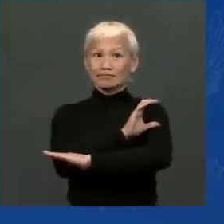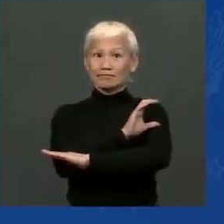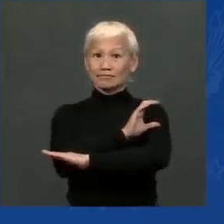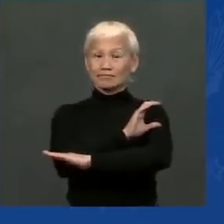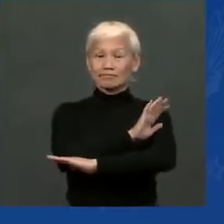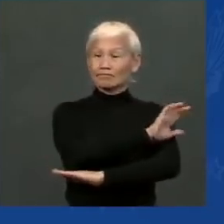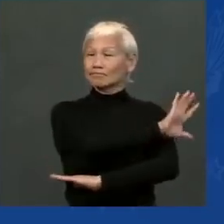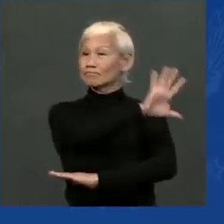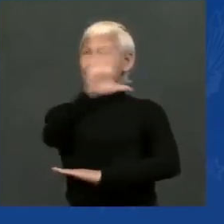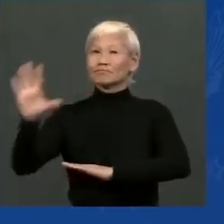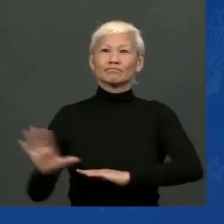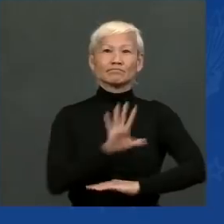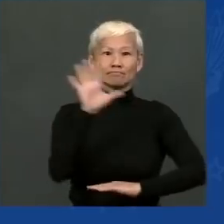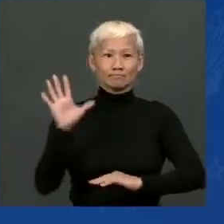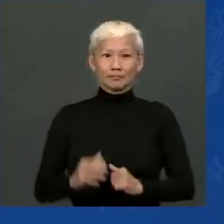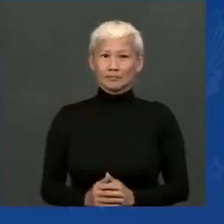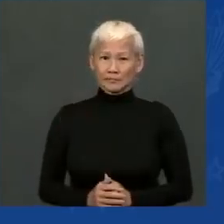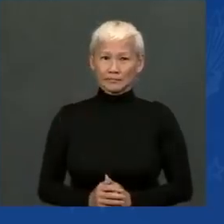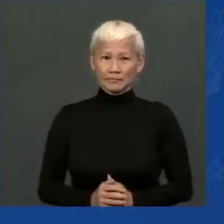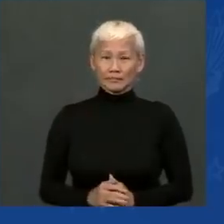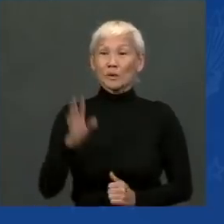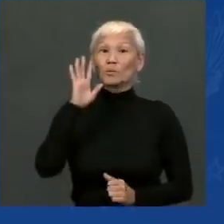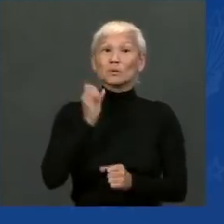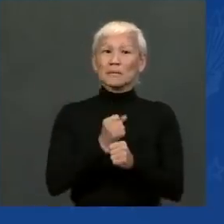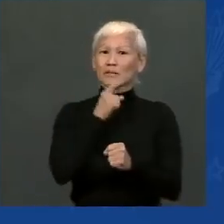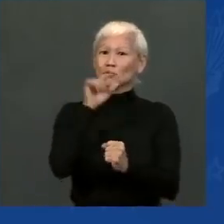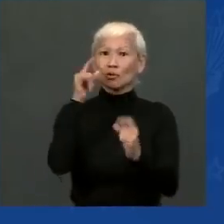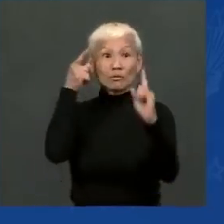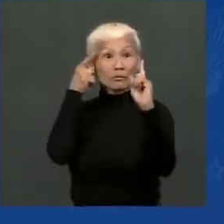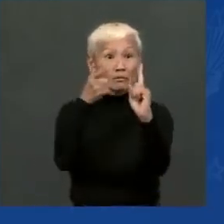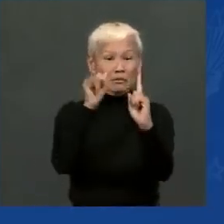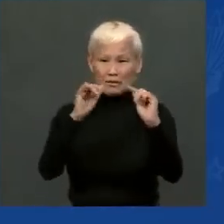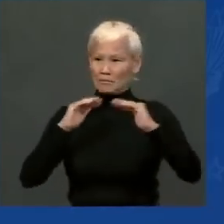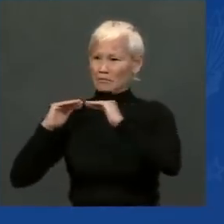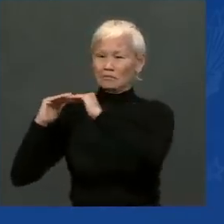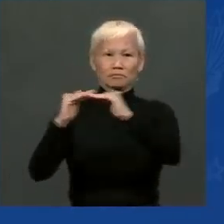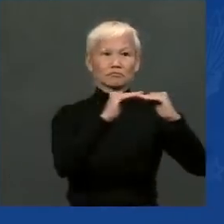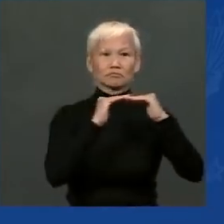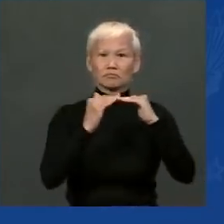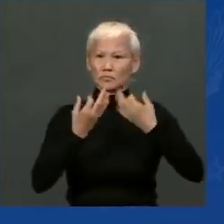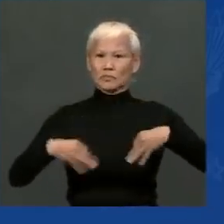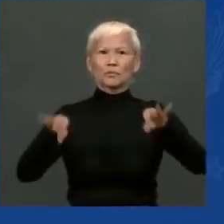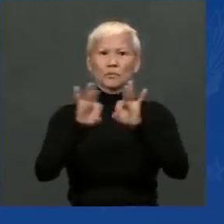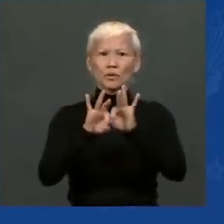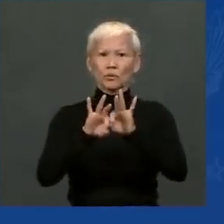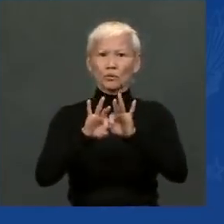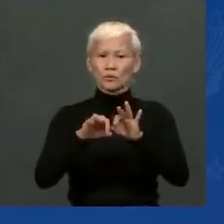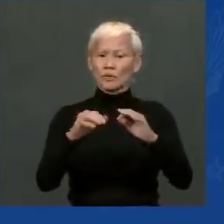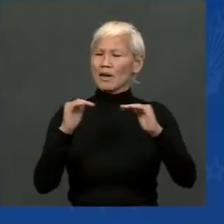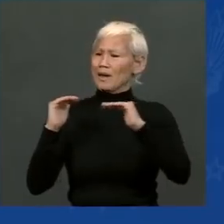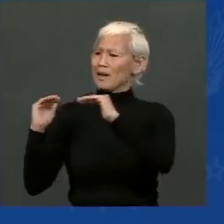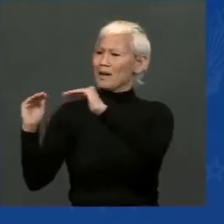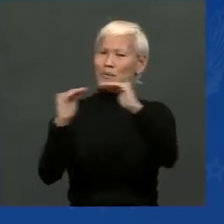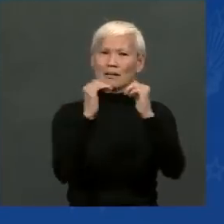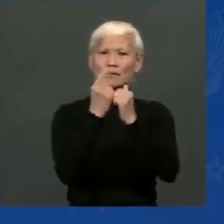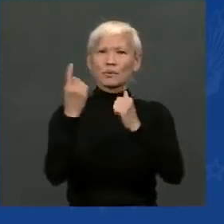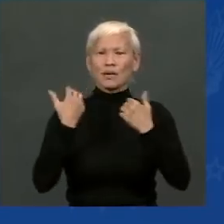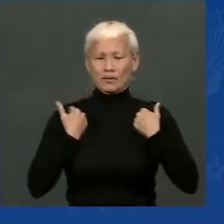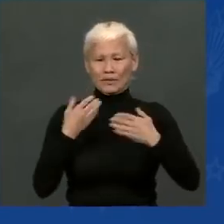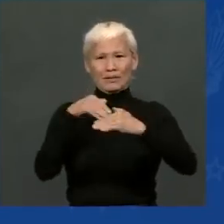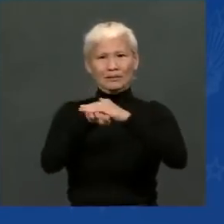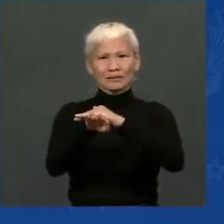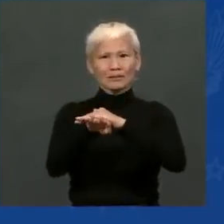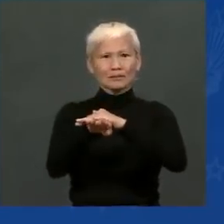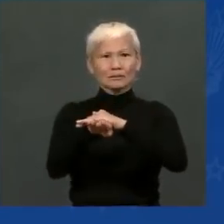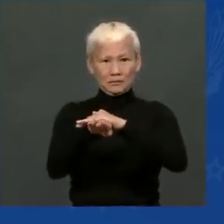will also ensure equity that is the center of our children's vaccination program, as it has been the pra — the